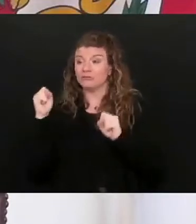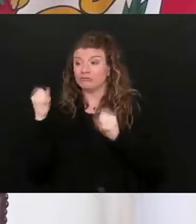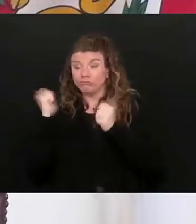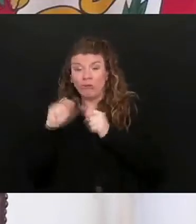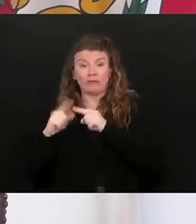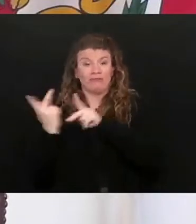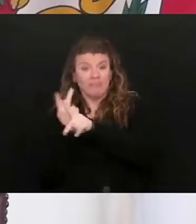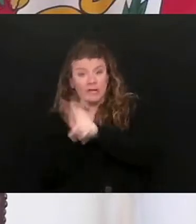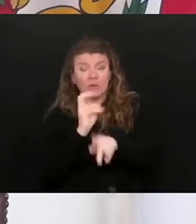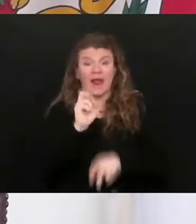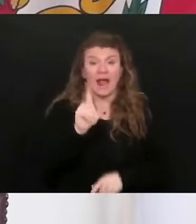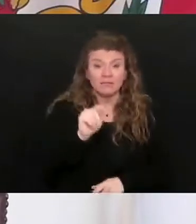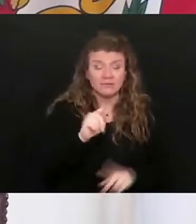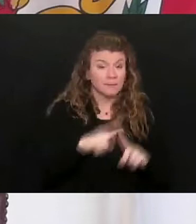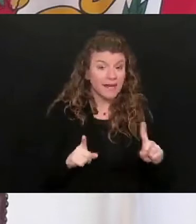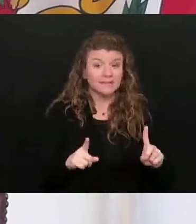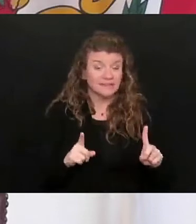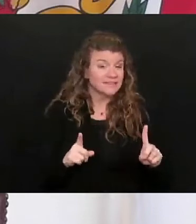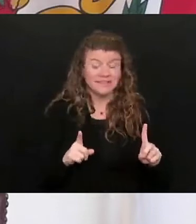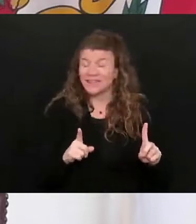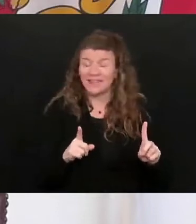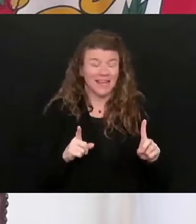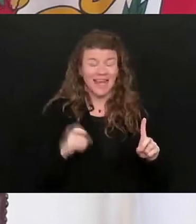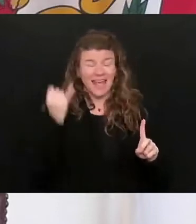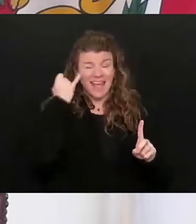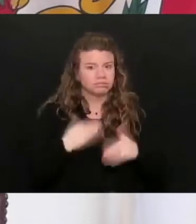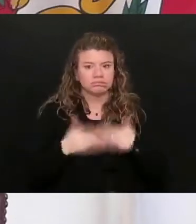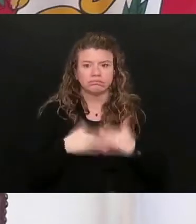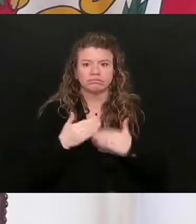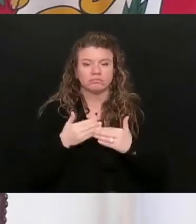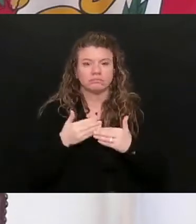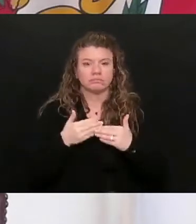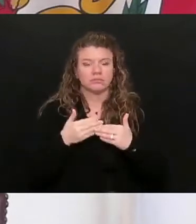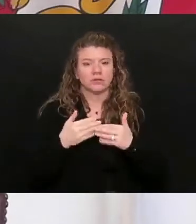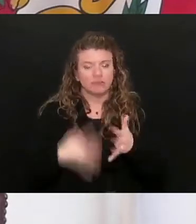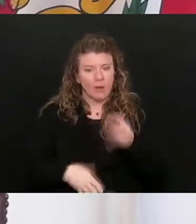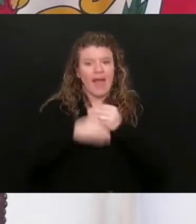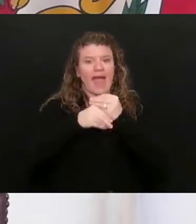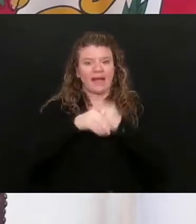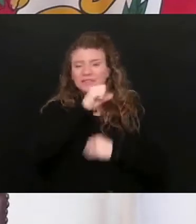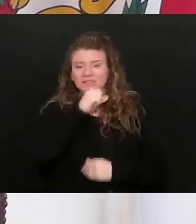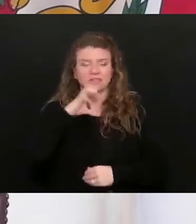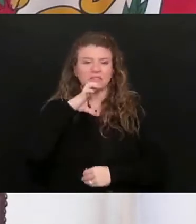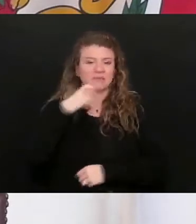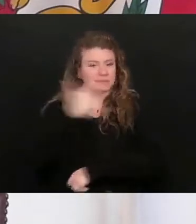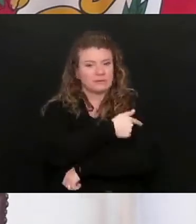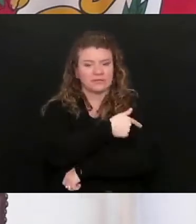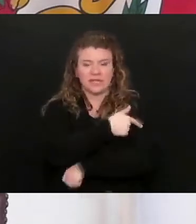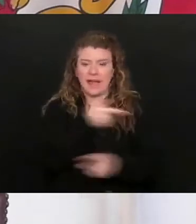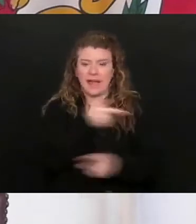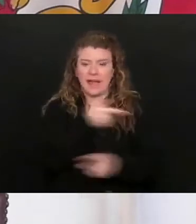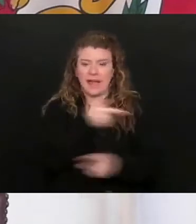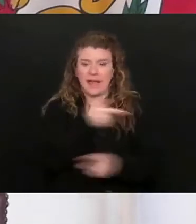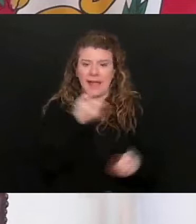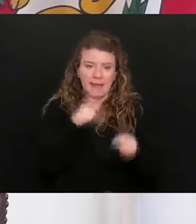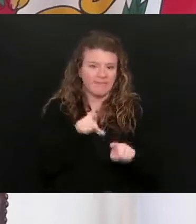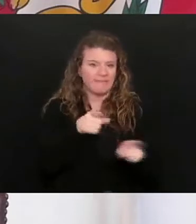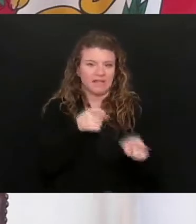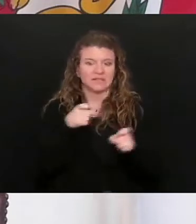But just think, if we could go back to really going as far as getting vaccines in their arms,